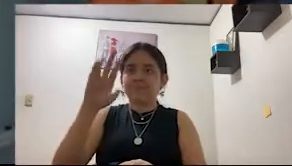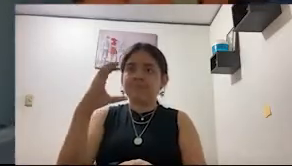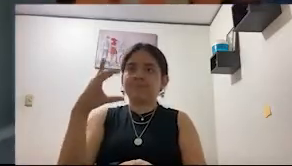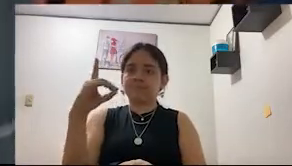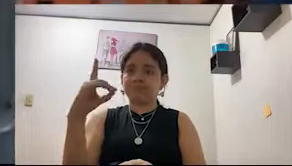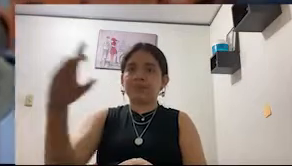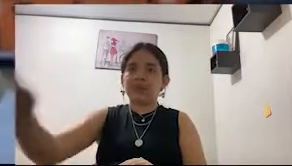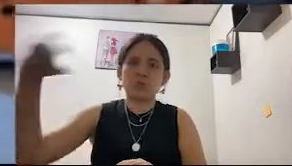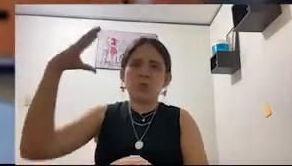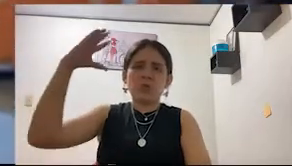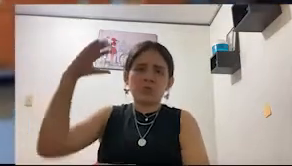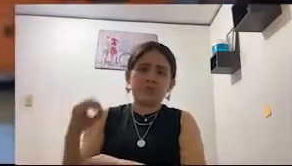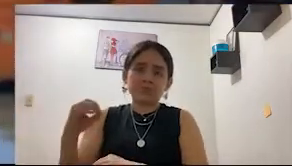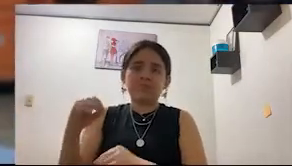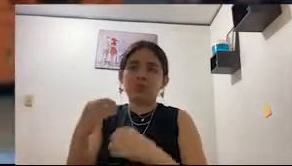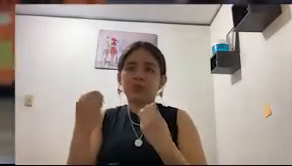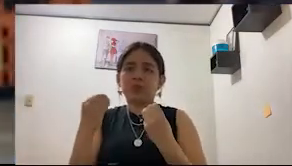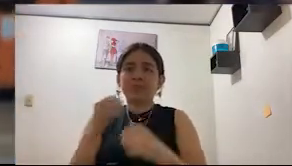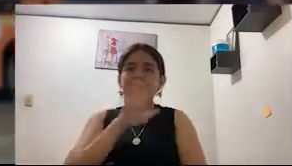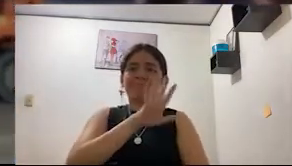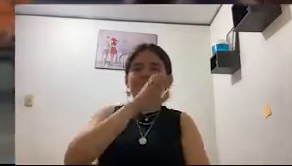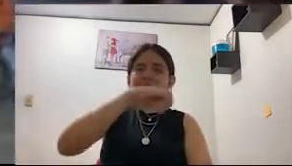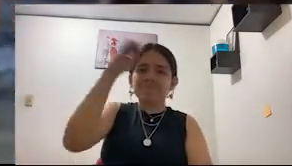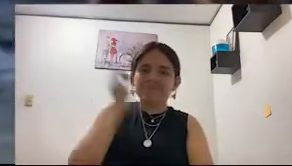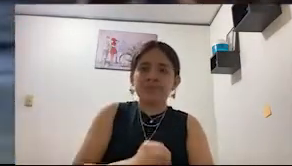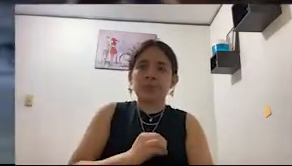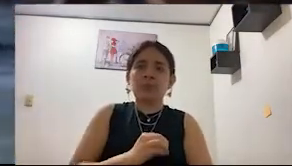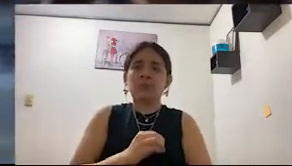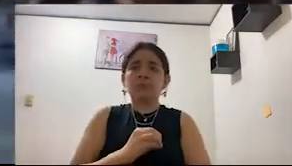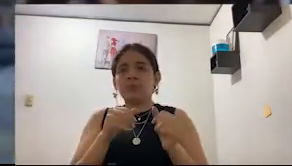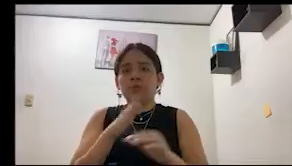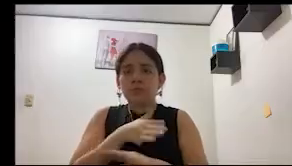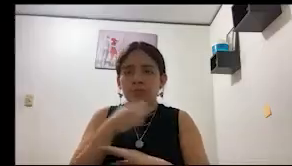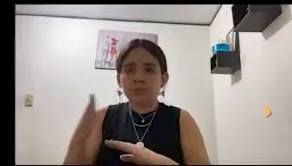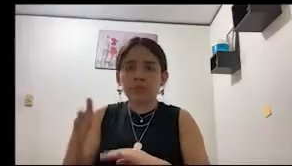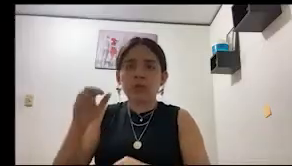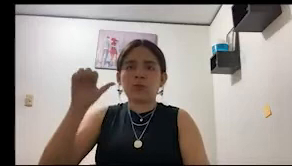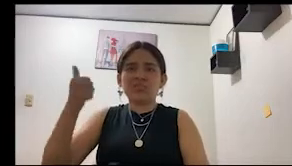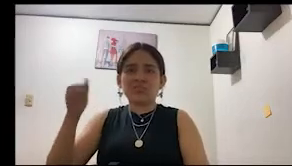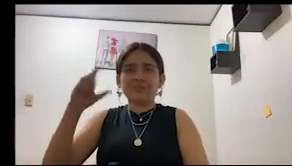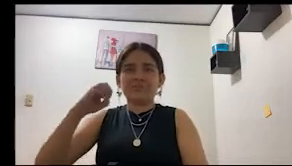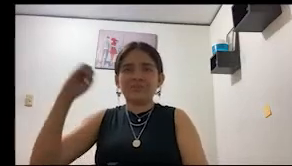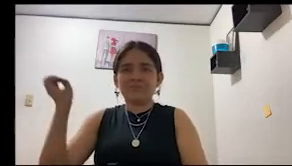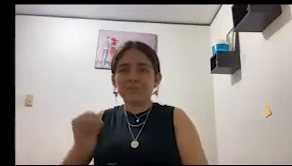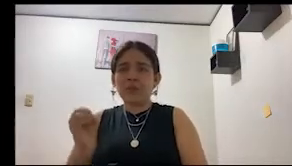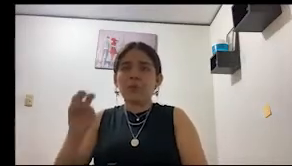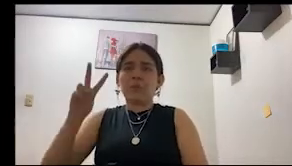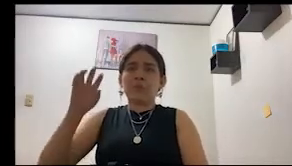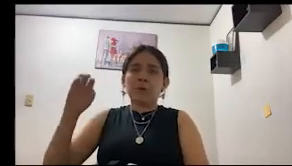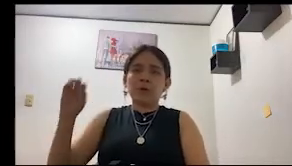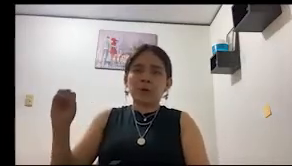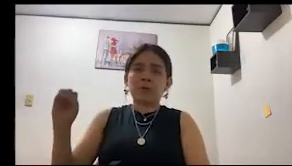In addition, transportation costs, including fuel consumption and CO emissions, were reduced,